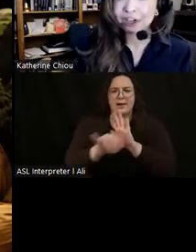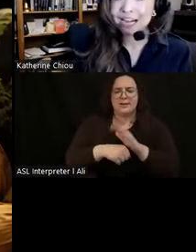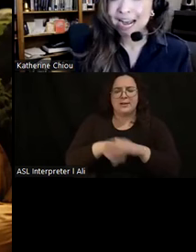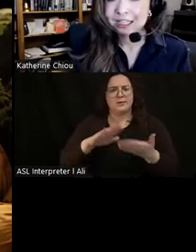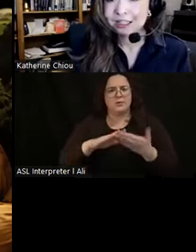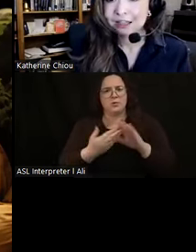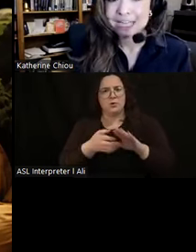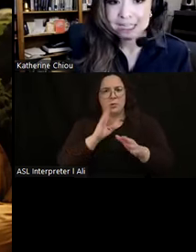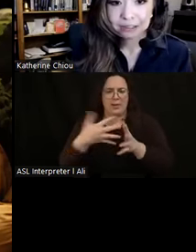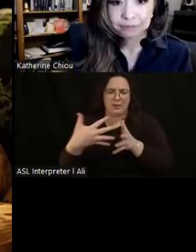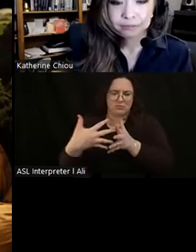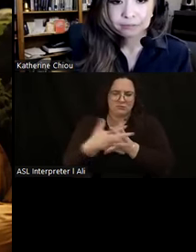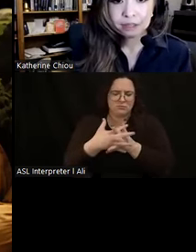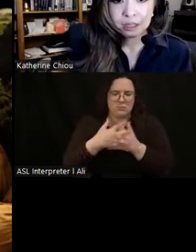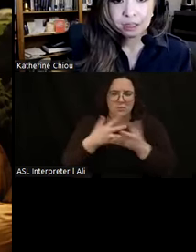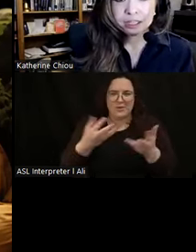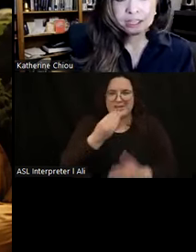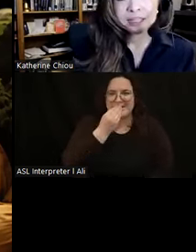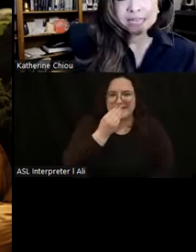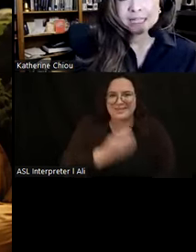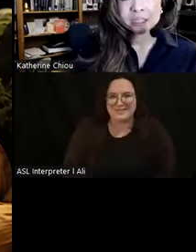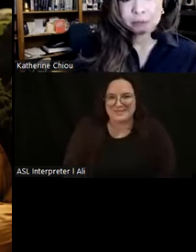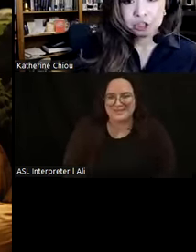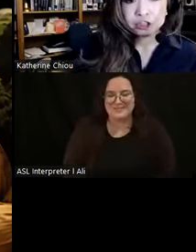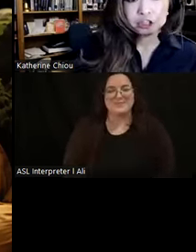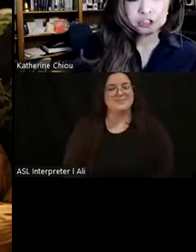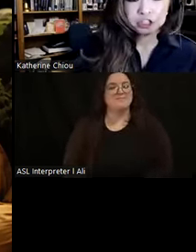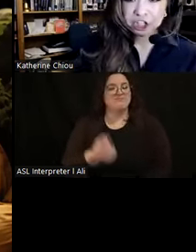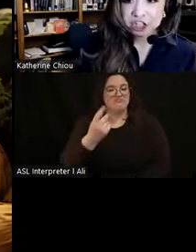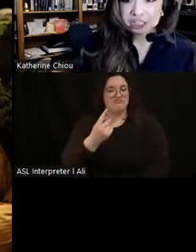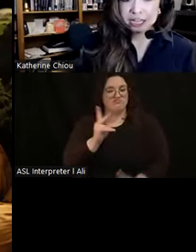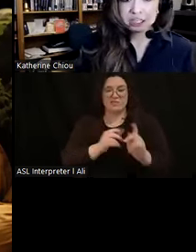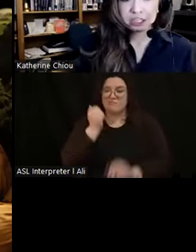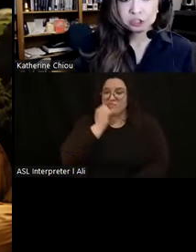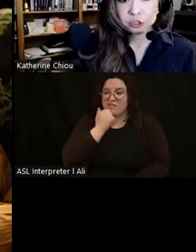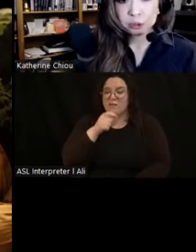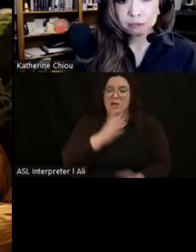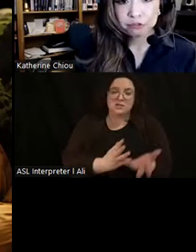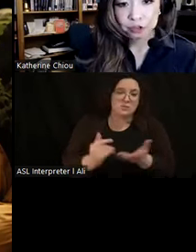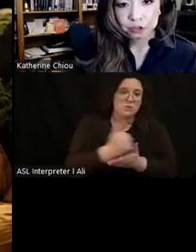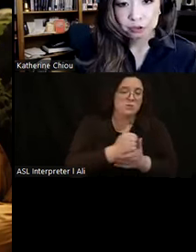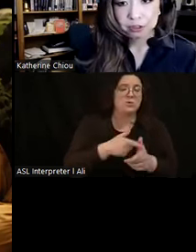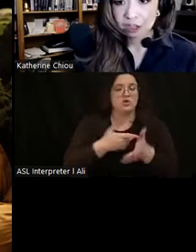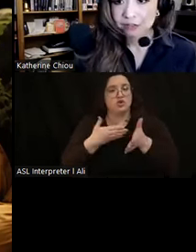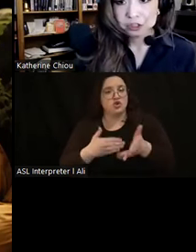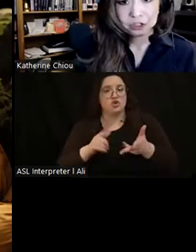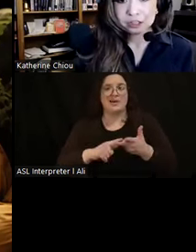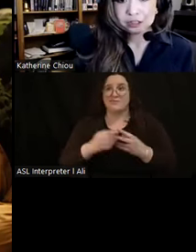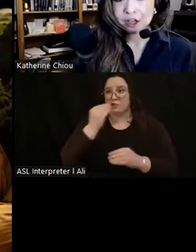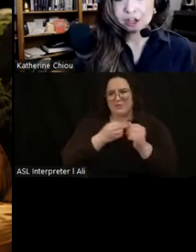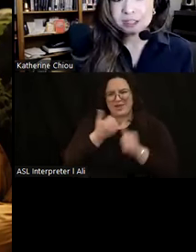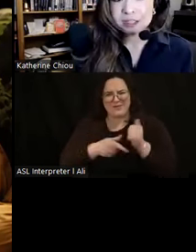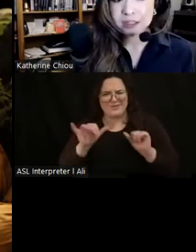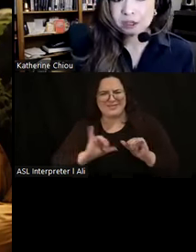in the very act of eating. Given the daily need to procure, to cook, and to consume food, all of us do this,